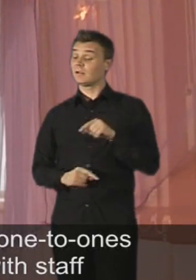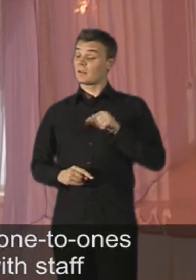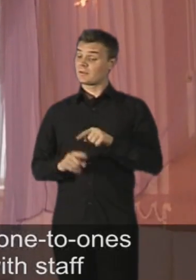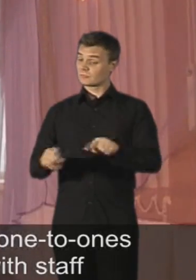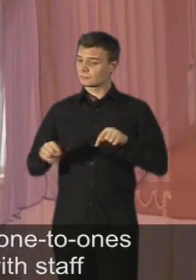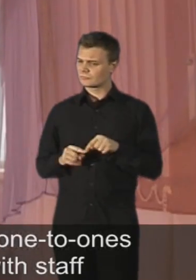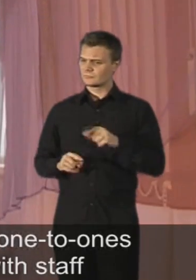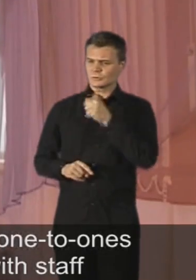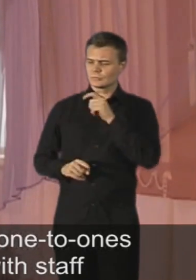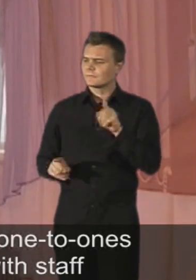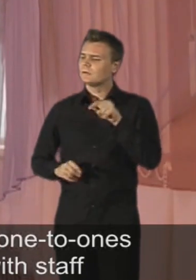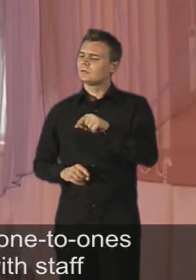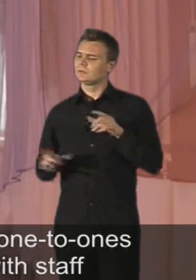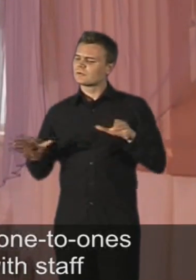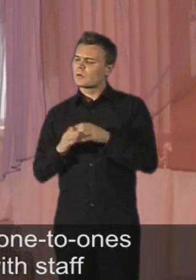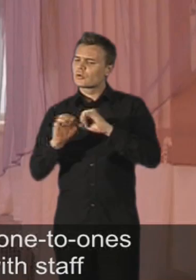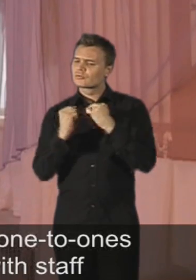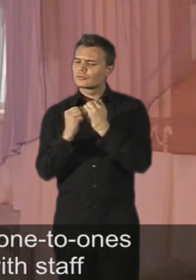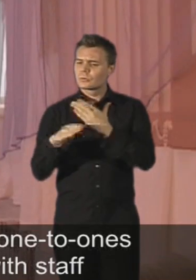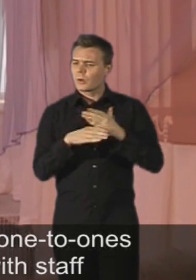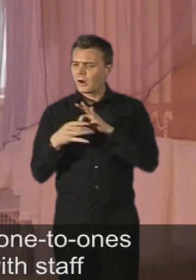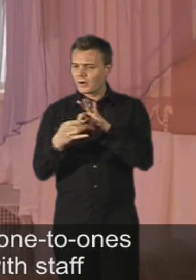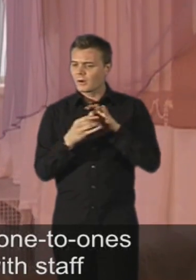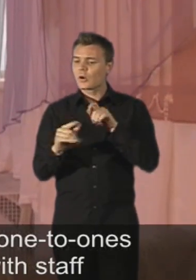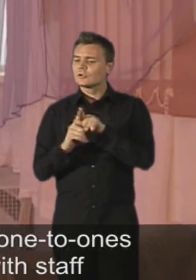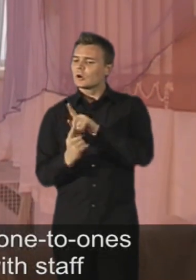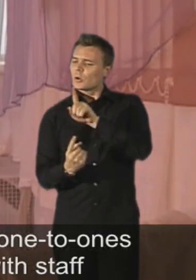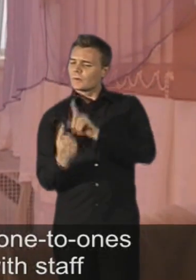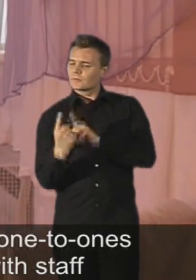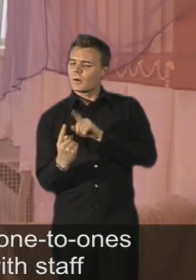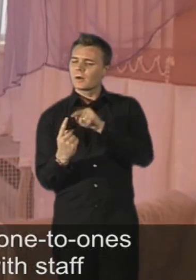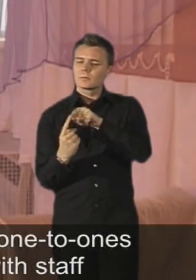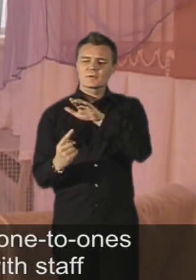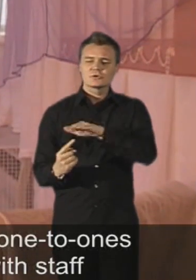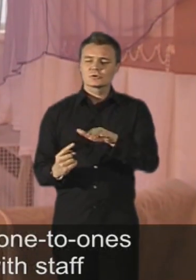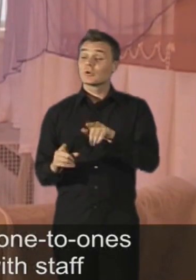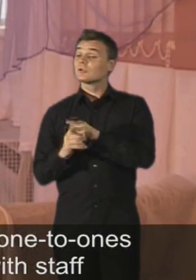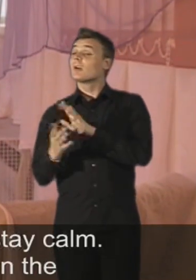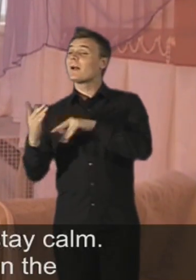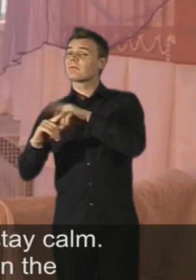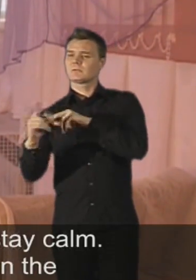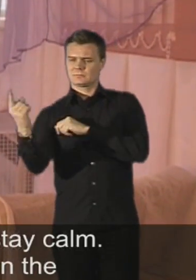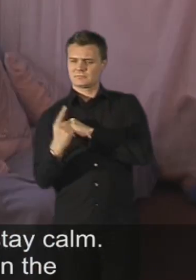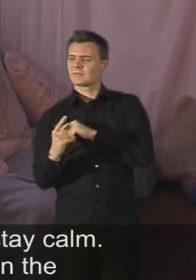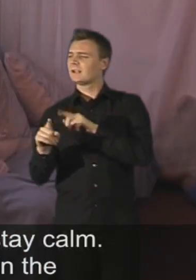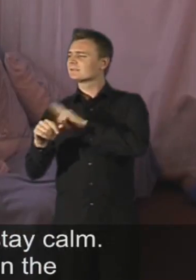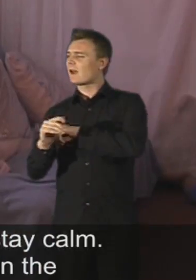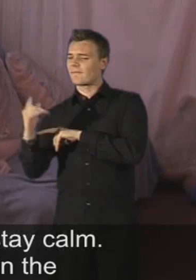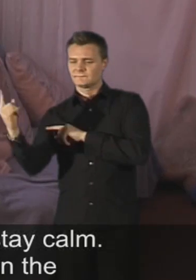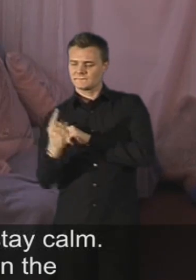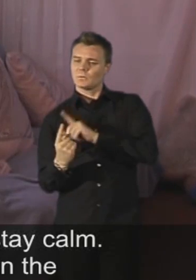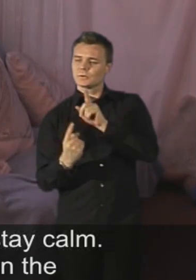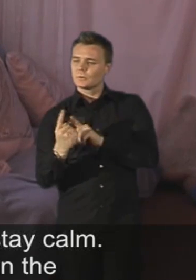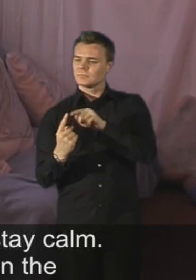work and we do one to ones with children and with parents and with staff. And